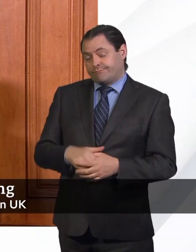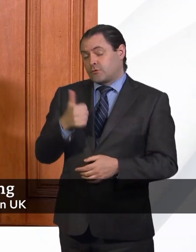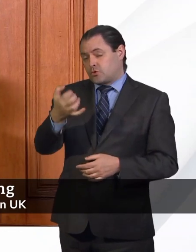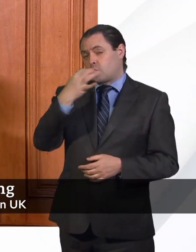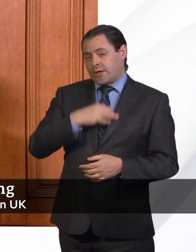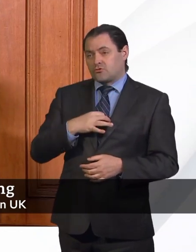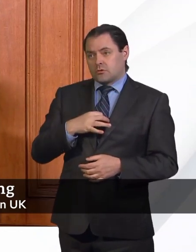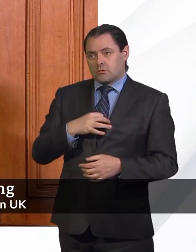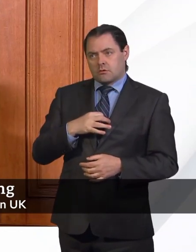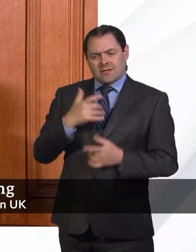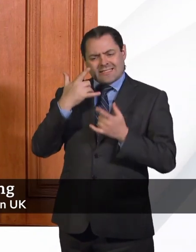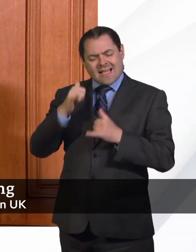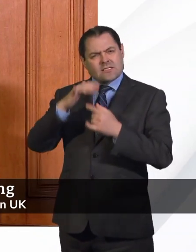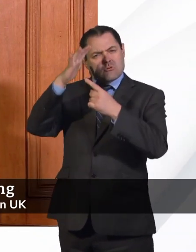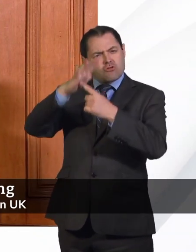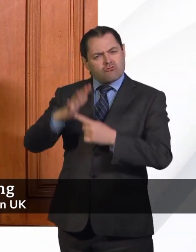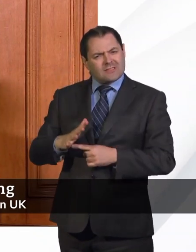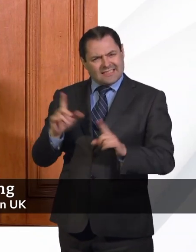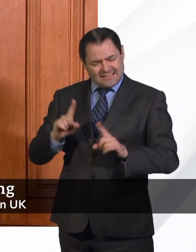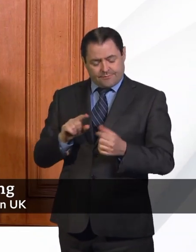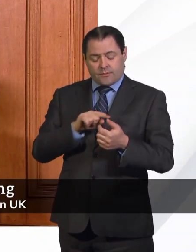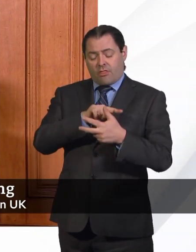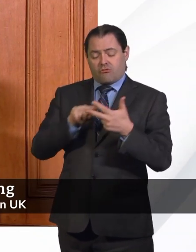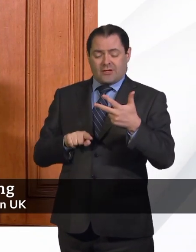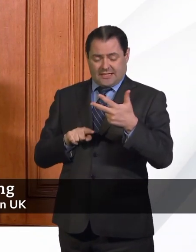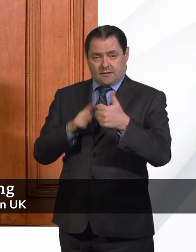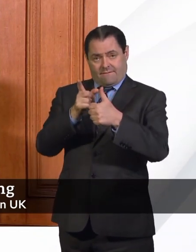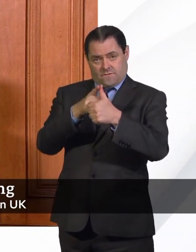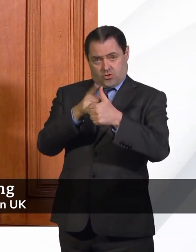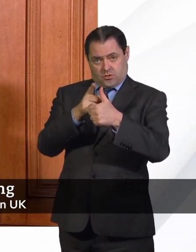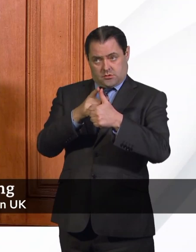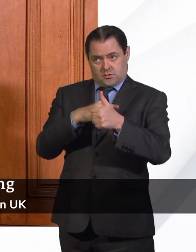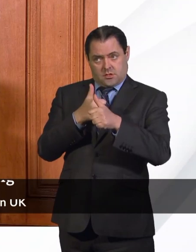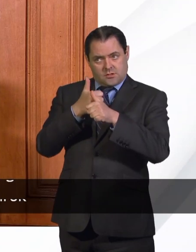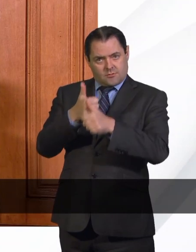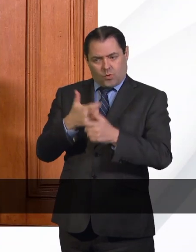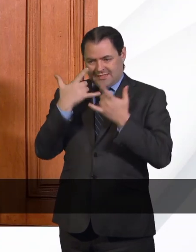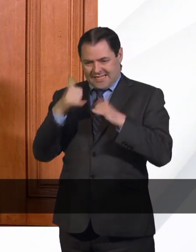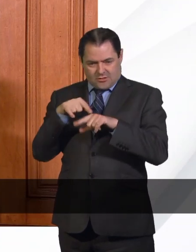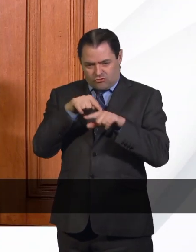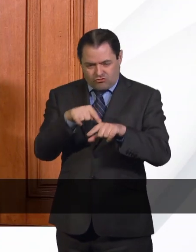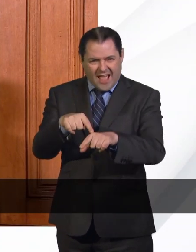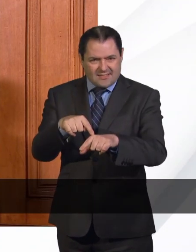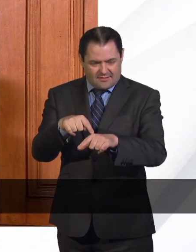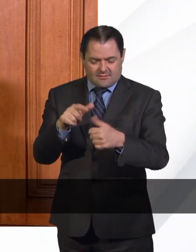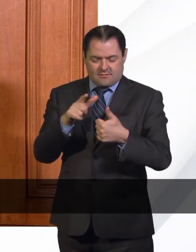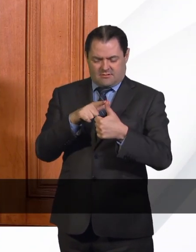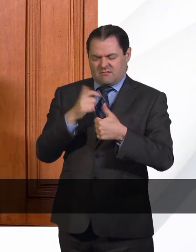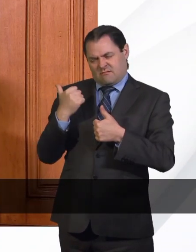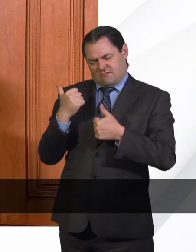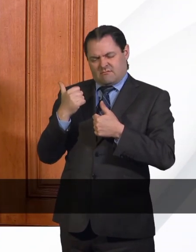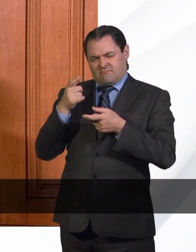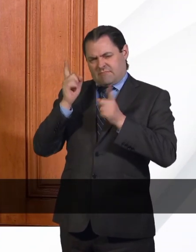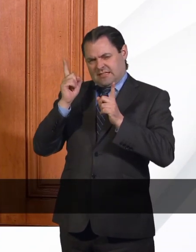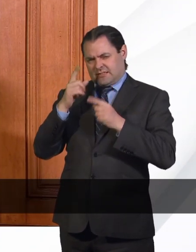priorities for the testing programme. So there are three priorities. The first is to support the test and trace programme. And the Secretary of State has said